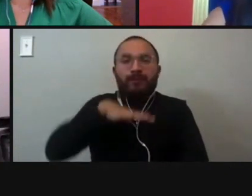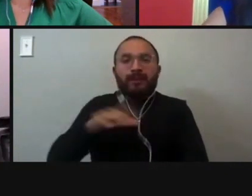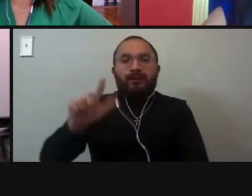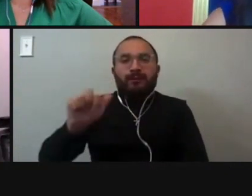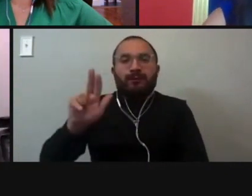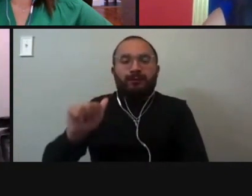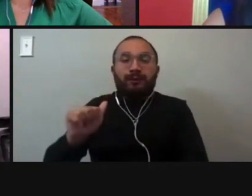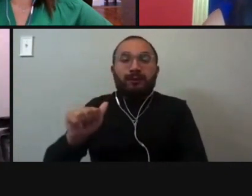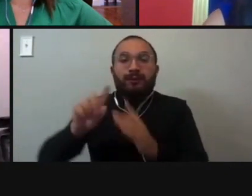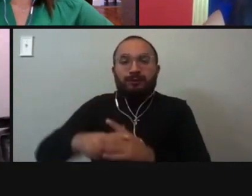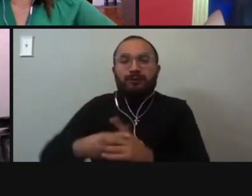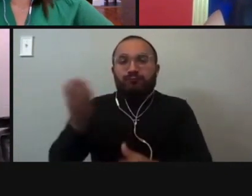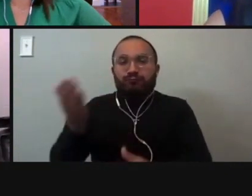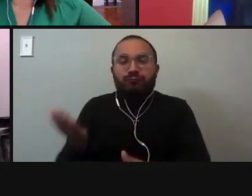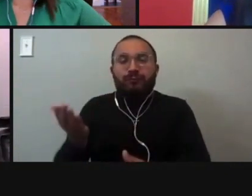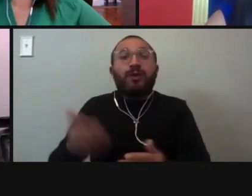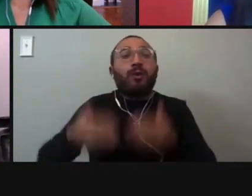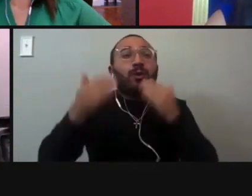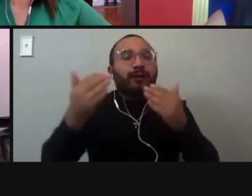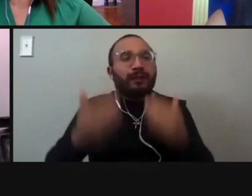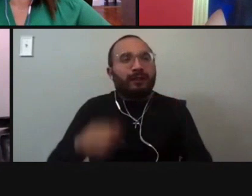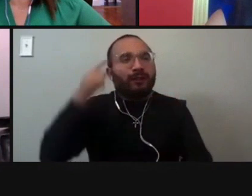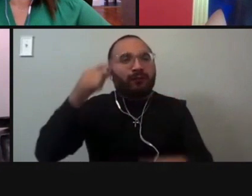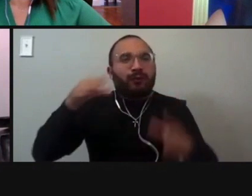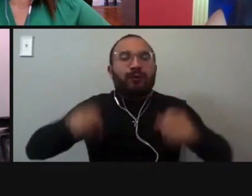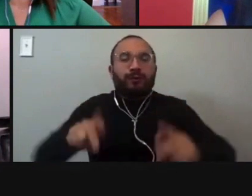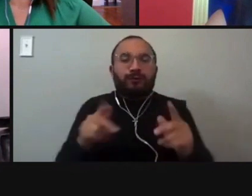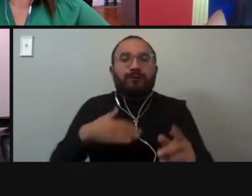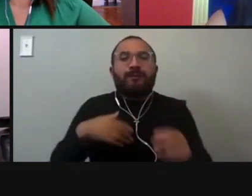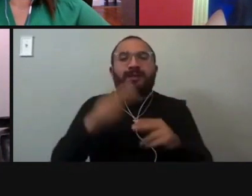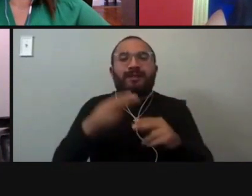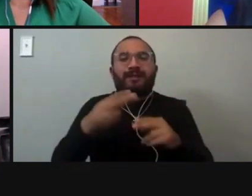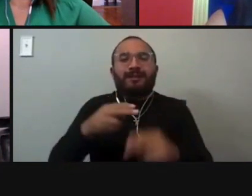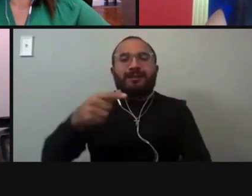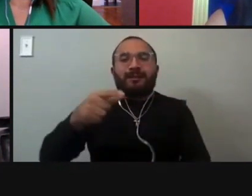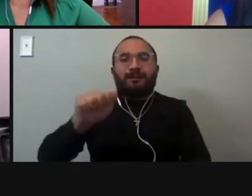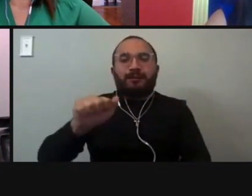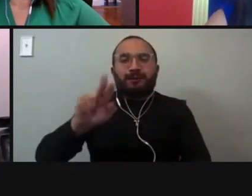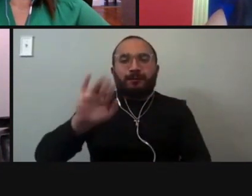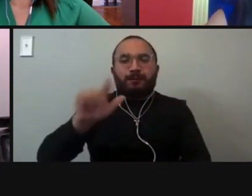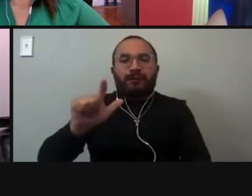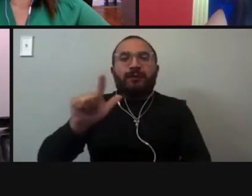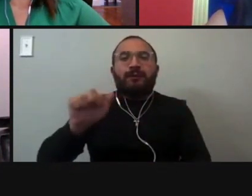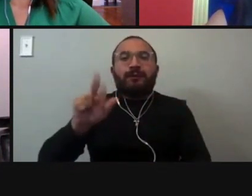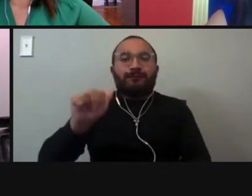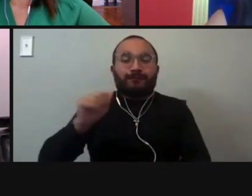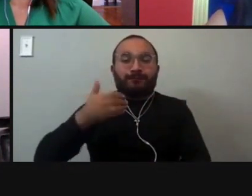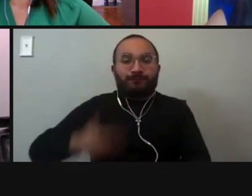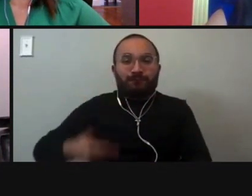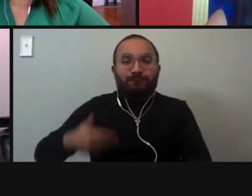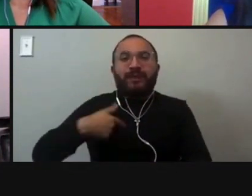First of all, thank you for giving me this opportunity. My name is Gabriel Lara, and I was born and raised in South San Antonio.